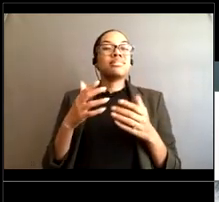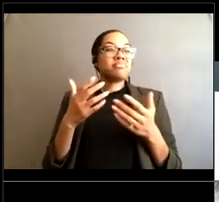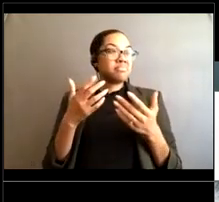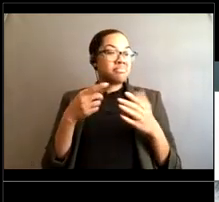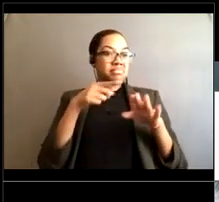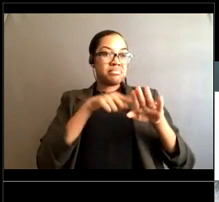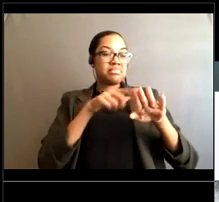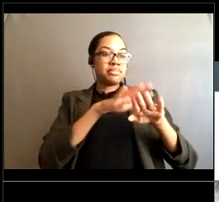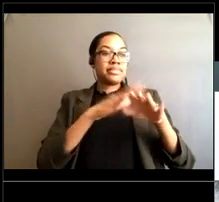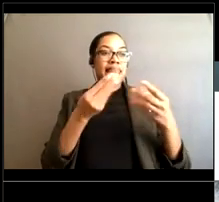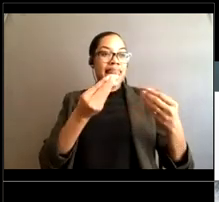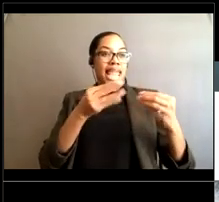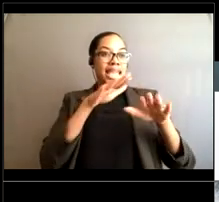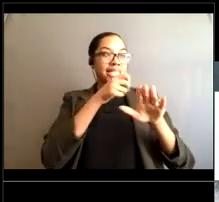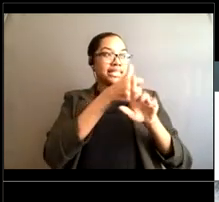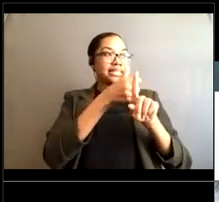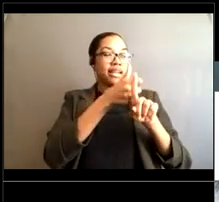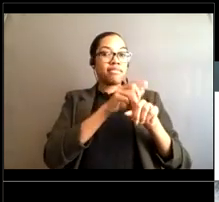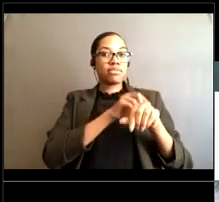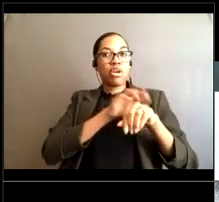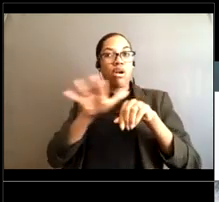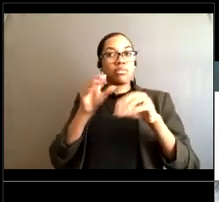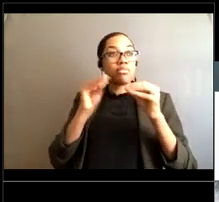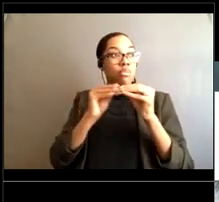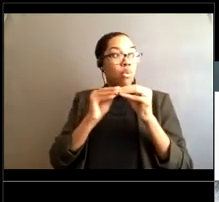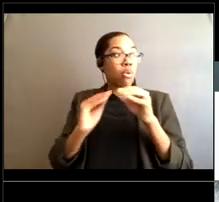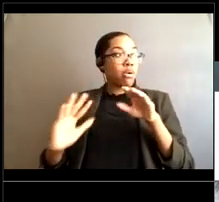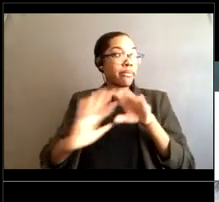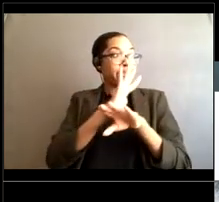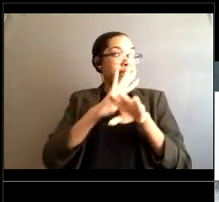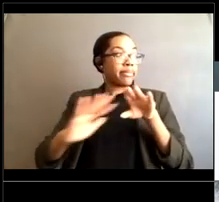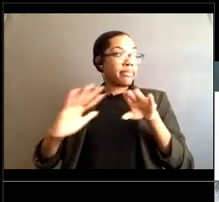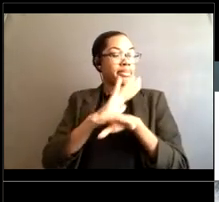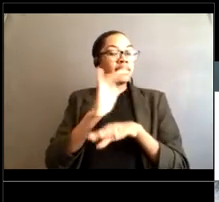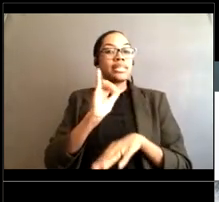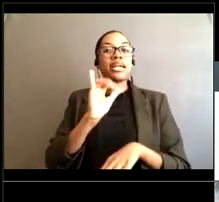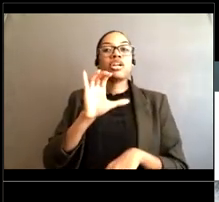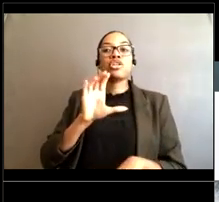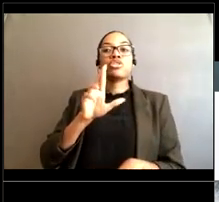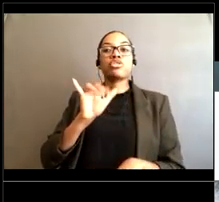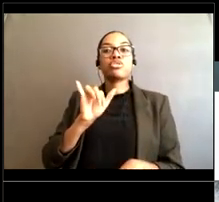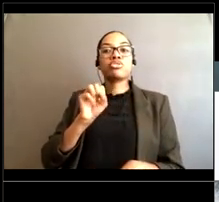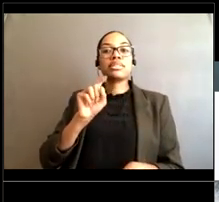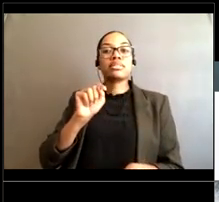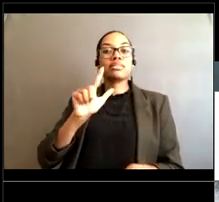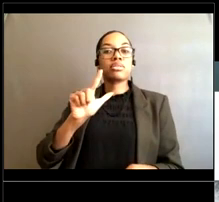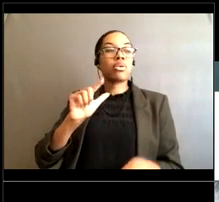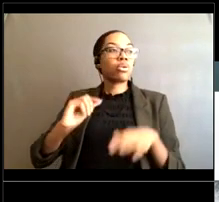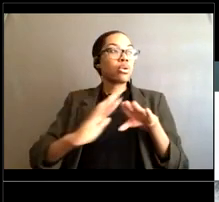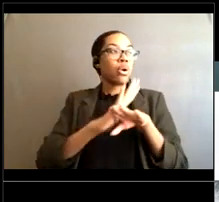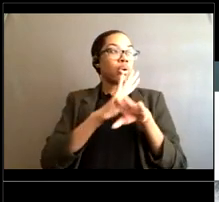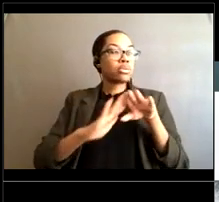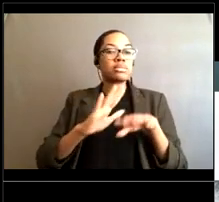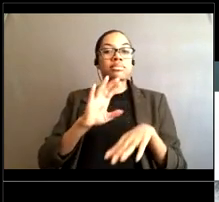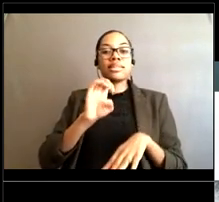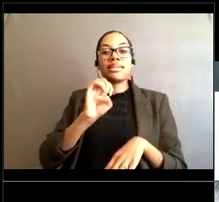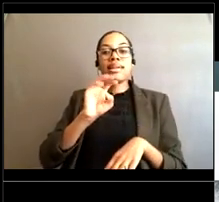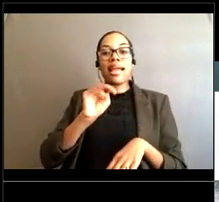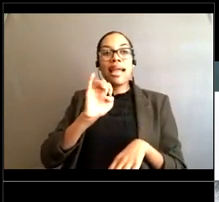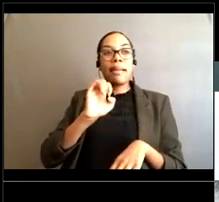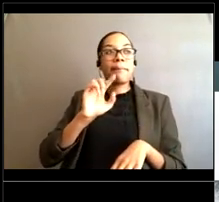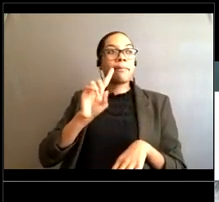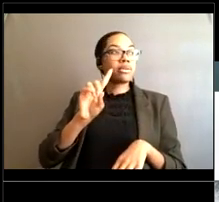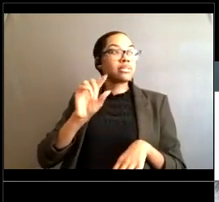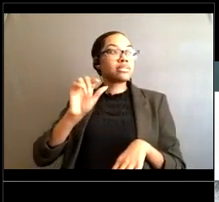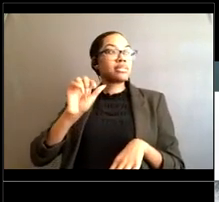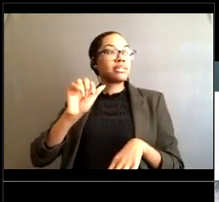any less frequent on the crystal coast Beaches so I think like at emerald emerald isle and in that area since they face the